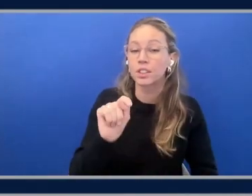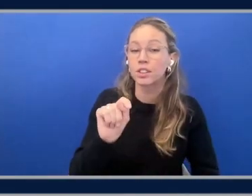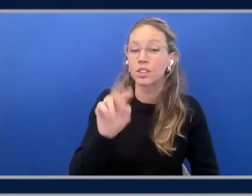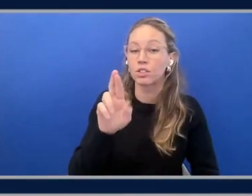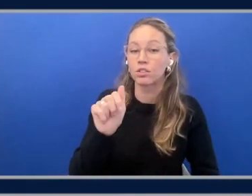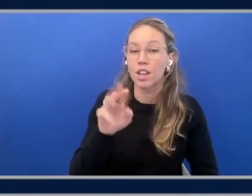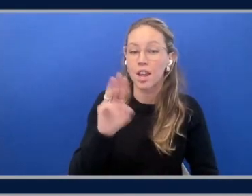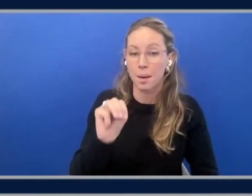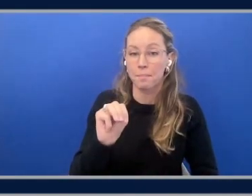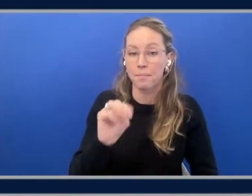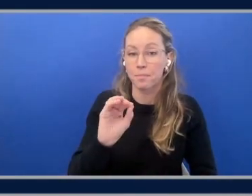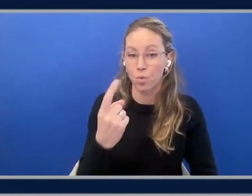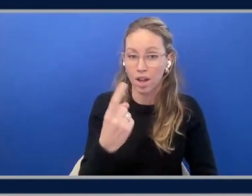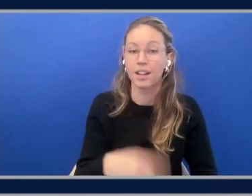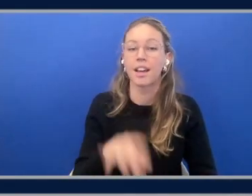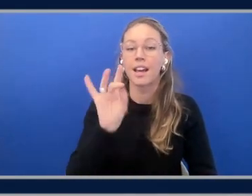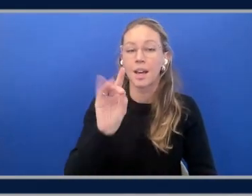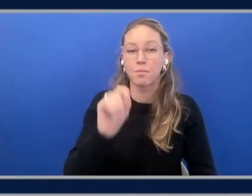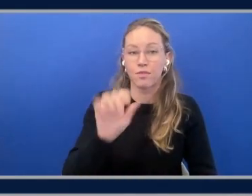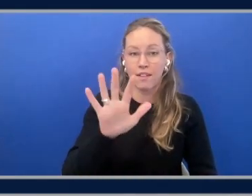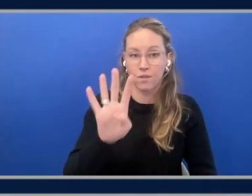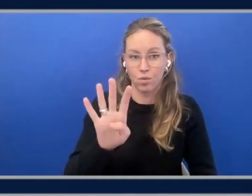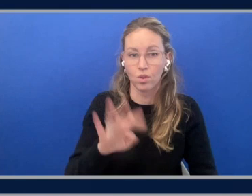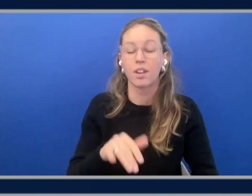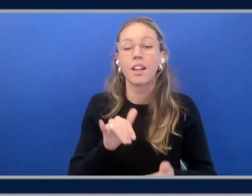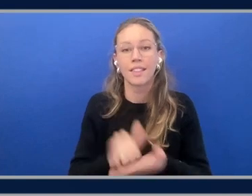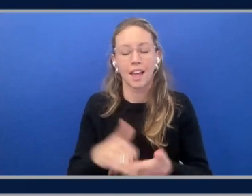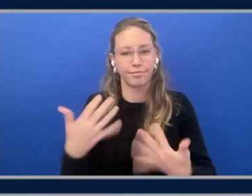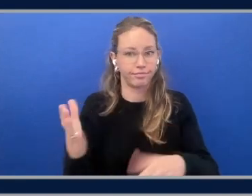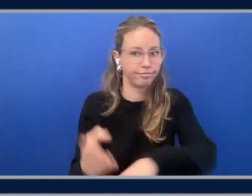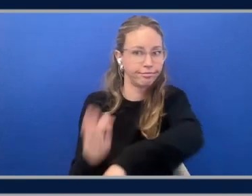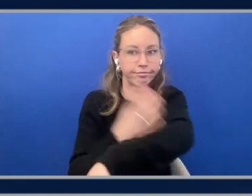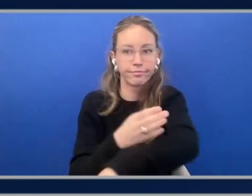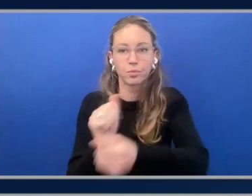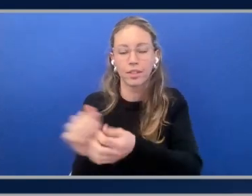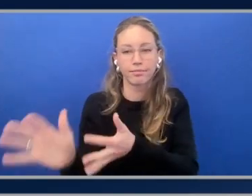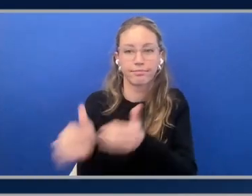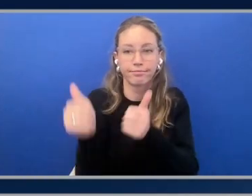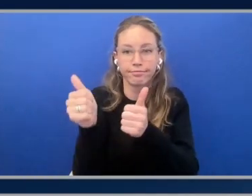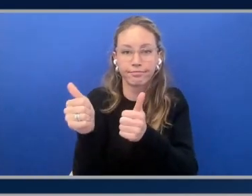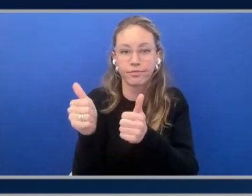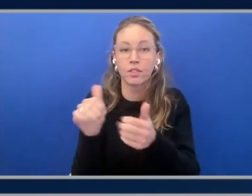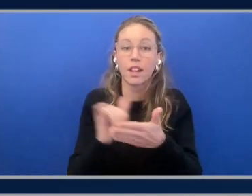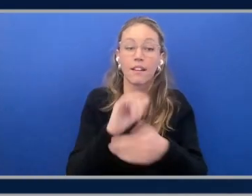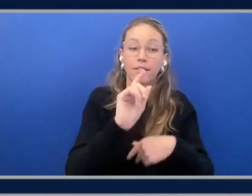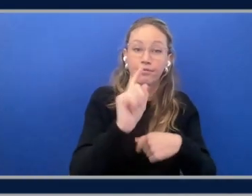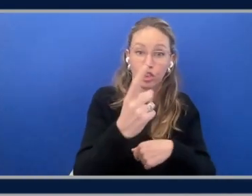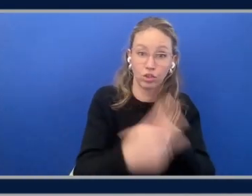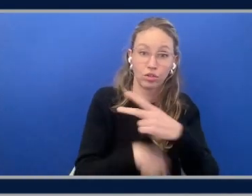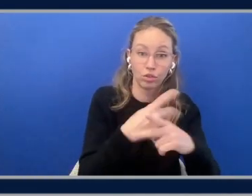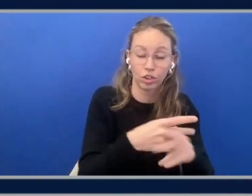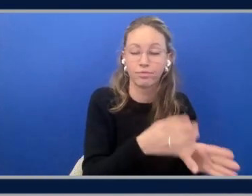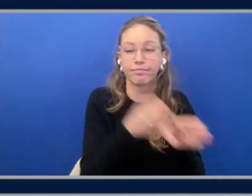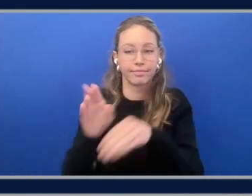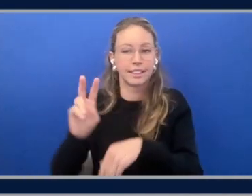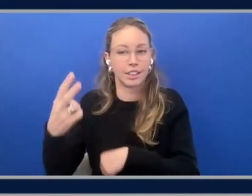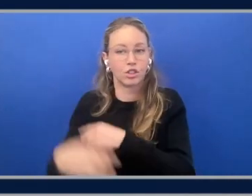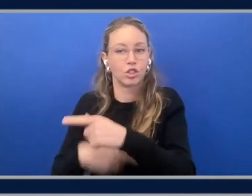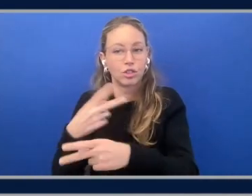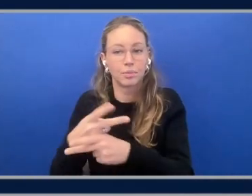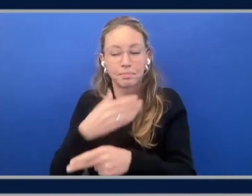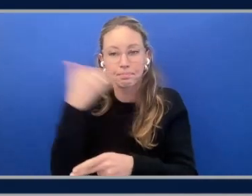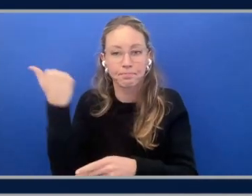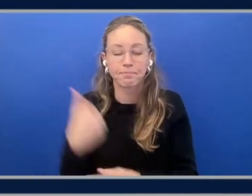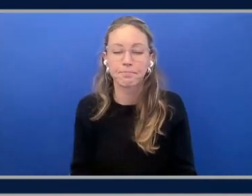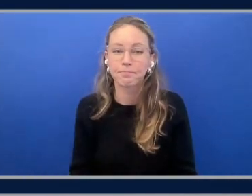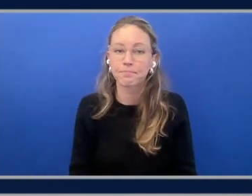.54. So, definitely, we're seeing that drastic improvement in performance going from the first generation to the second. Go for it.